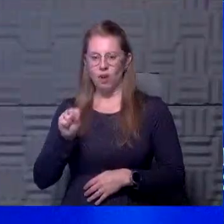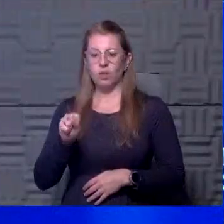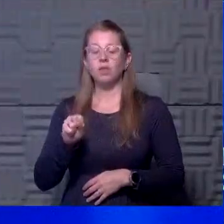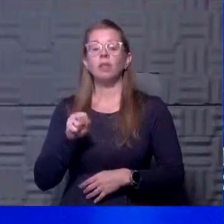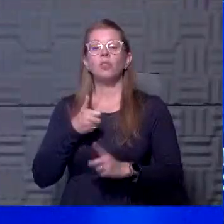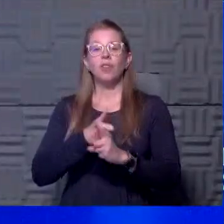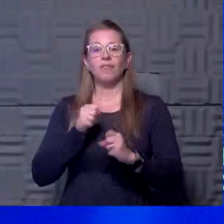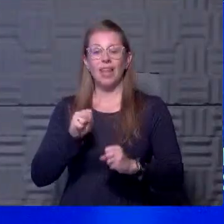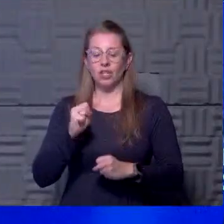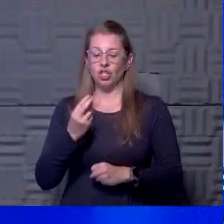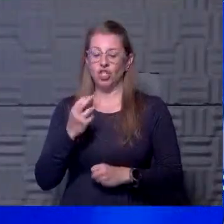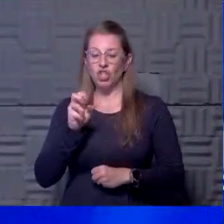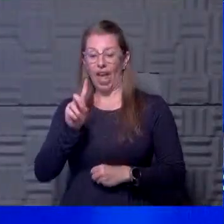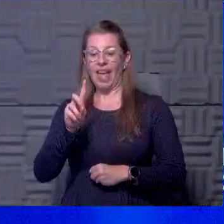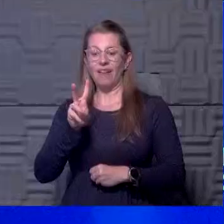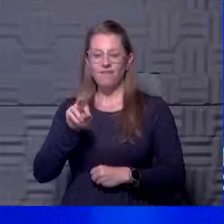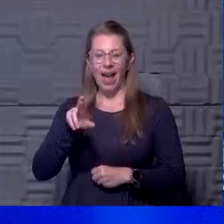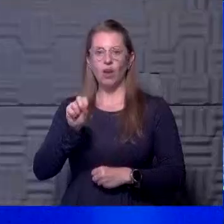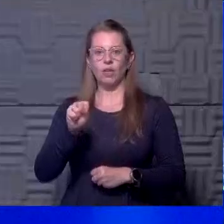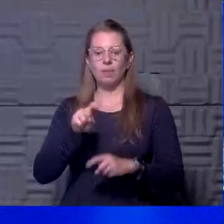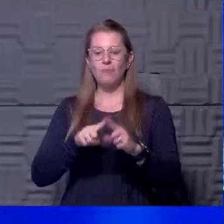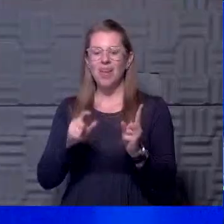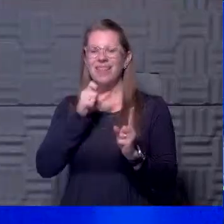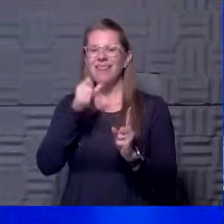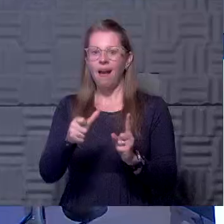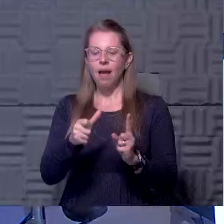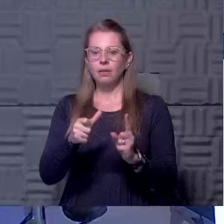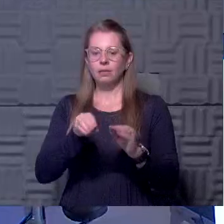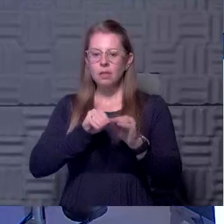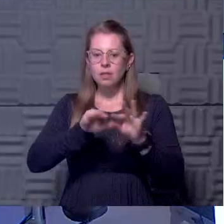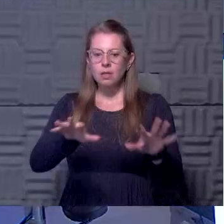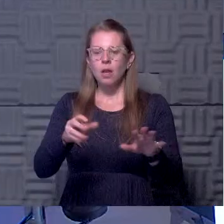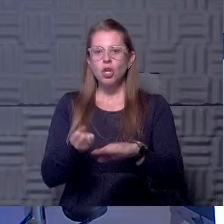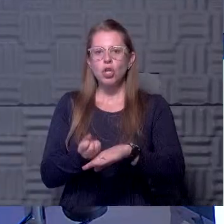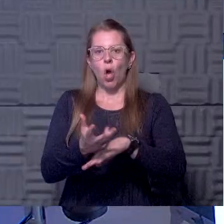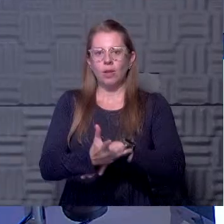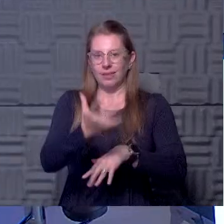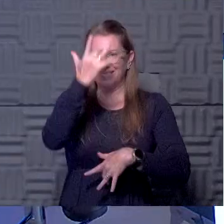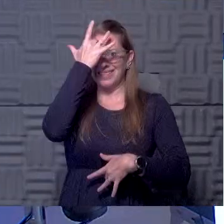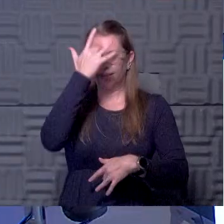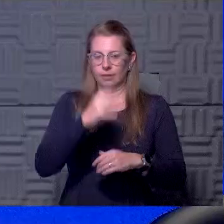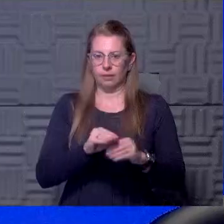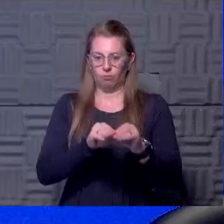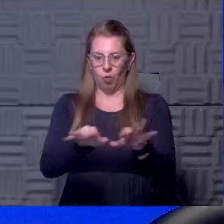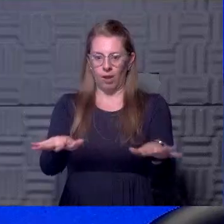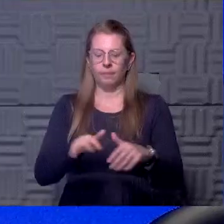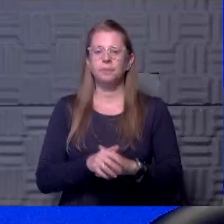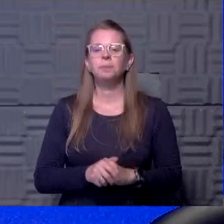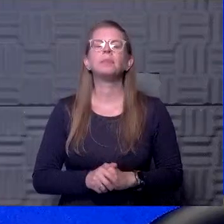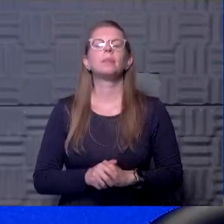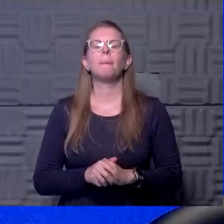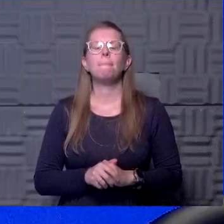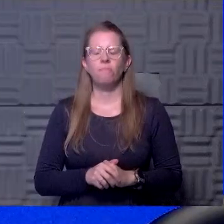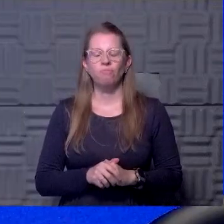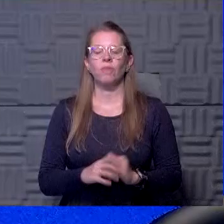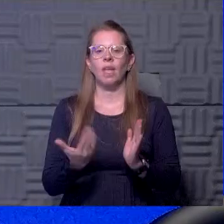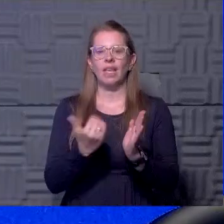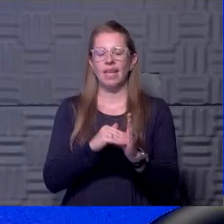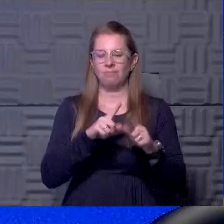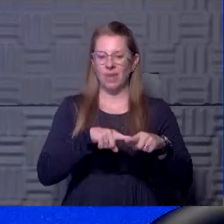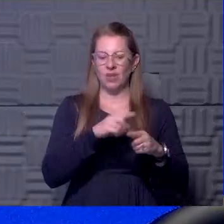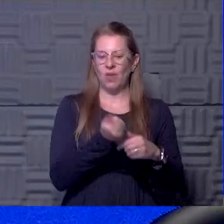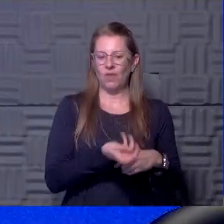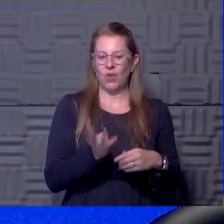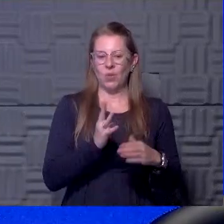and not be contagious. So can you walk through that? want to try and take us back to that again? Yeah. So this is, um, again, based on a few studies, we